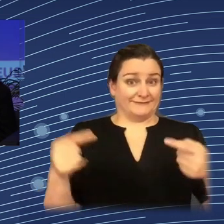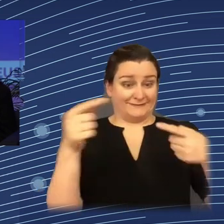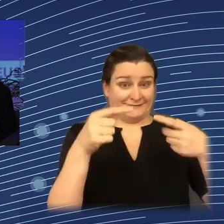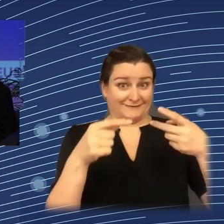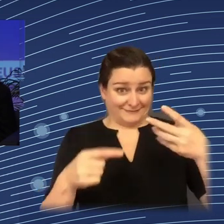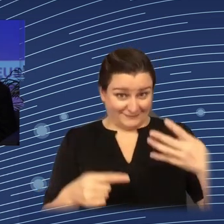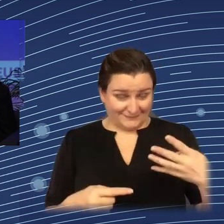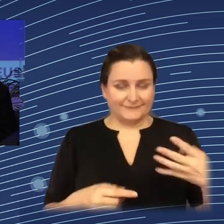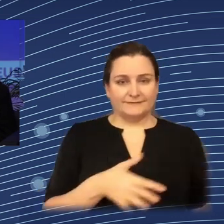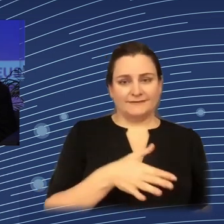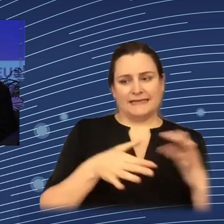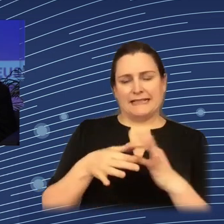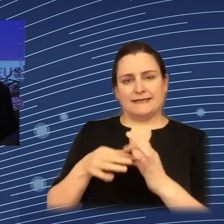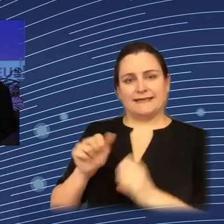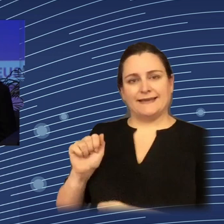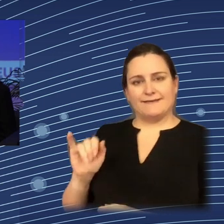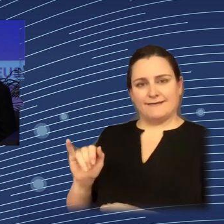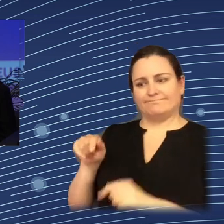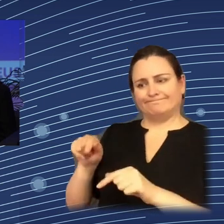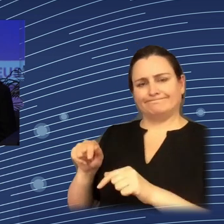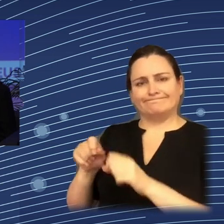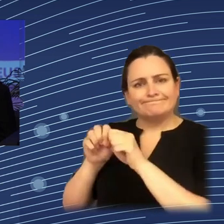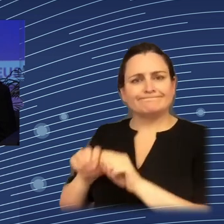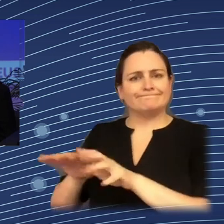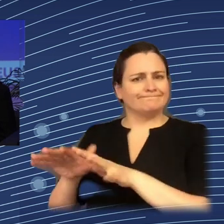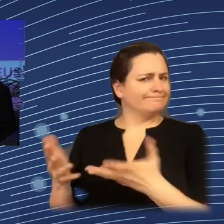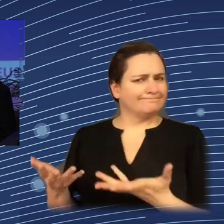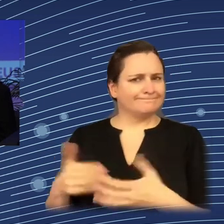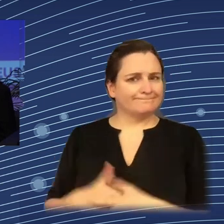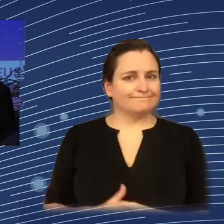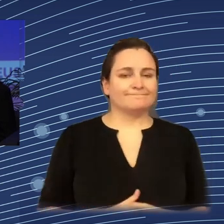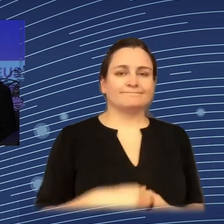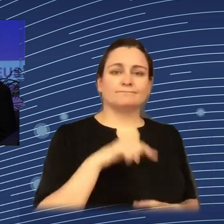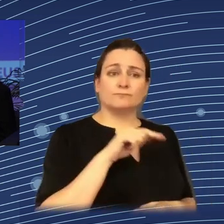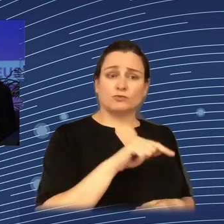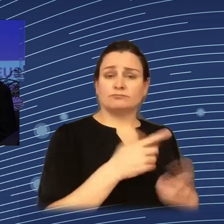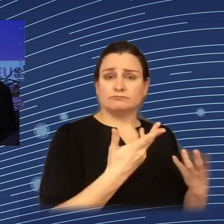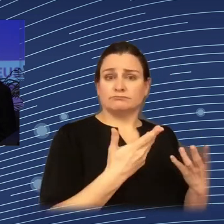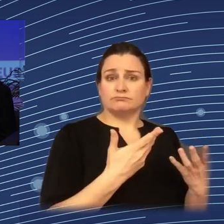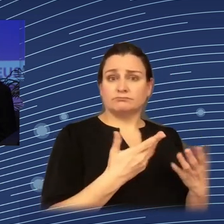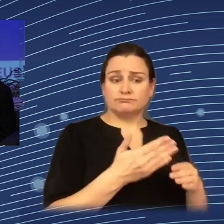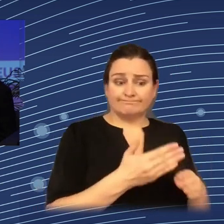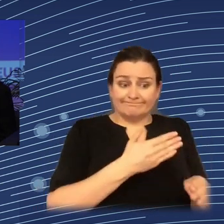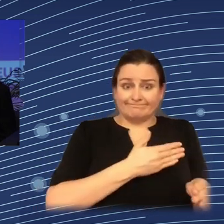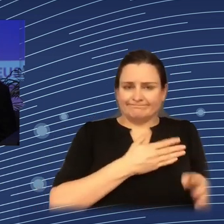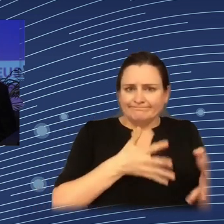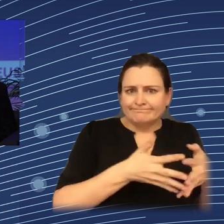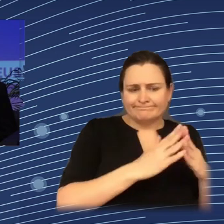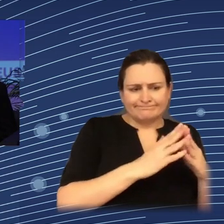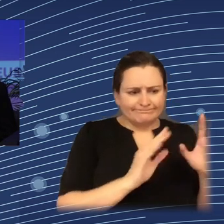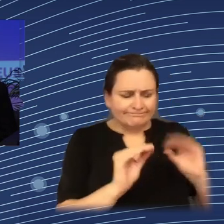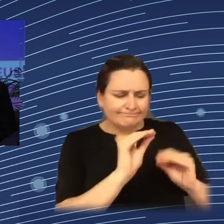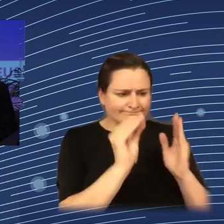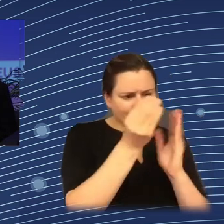discussing here in this event. So how can these principles really be applied to discussing AI adoption